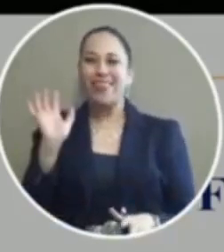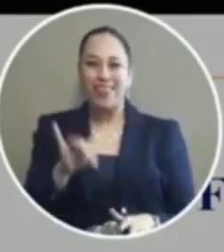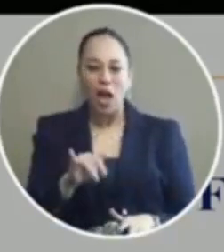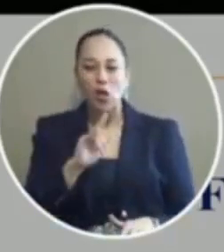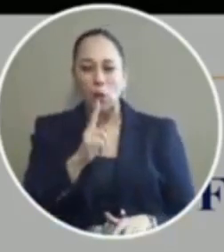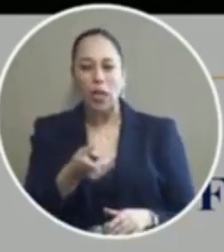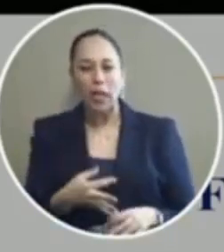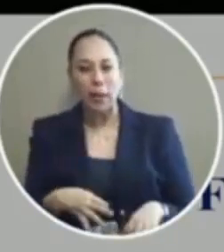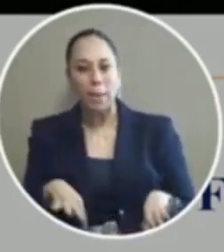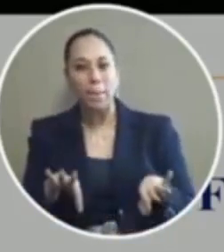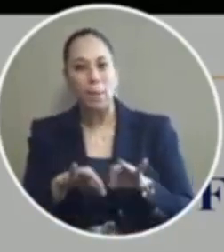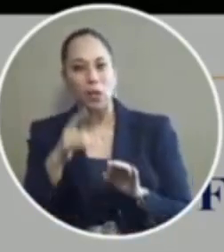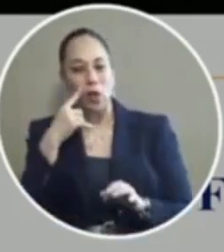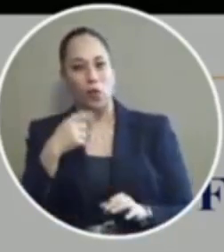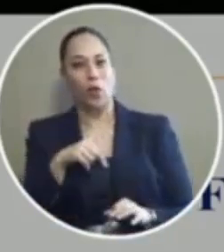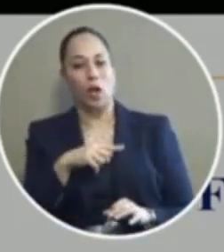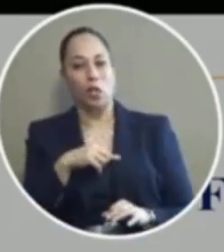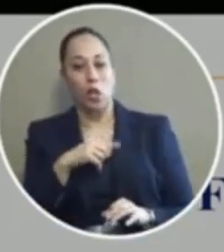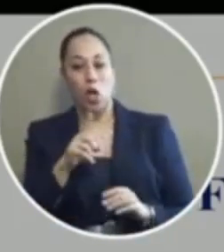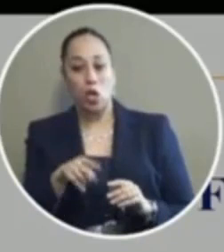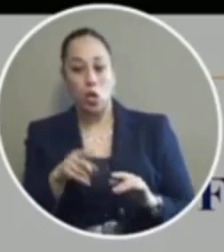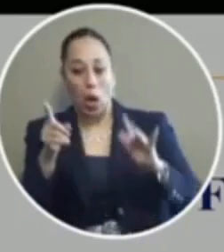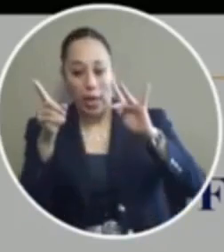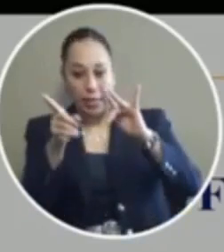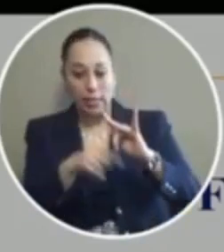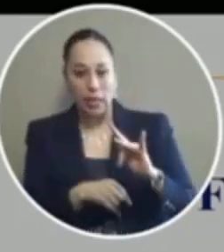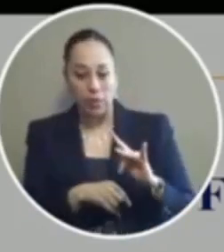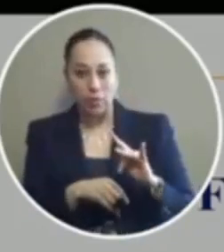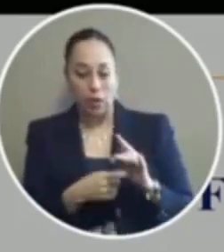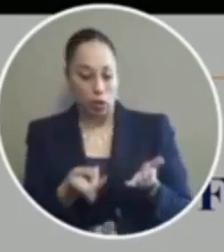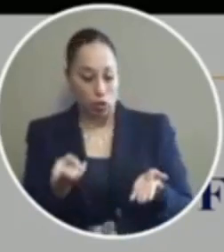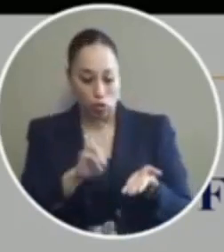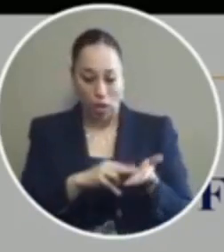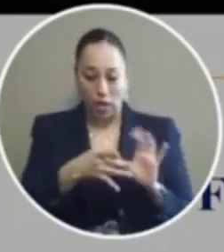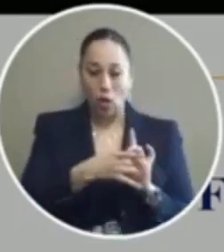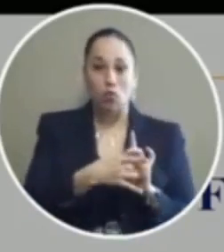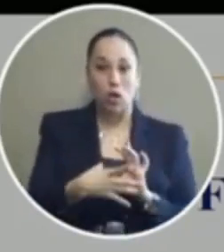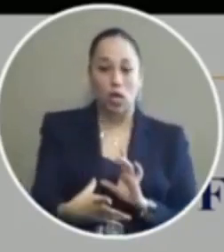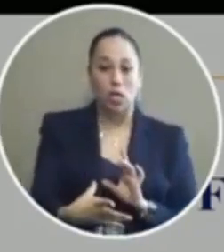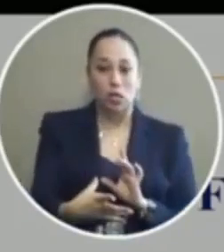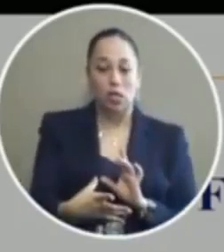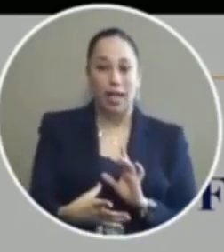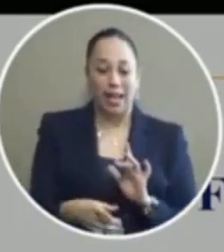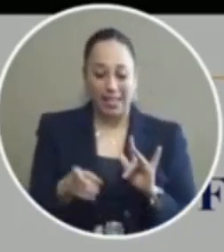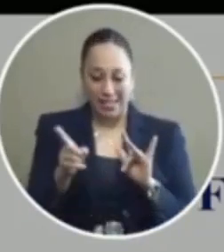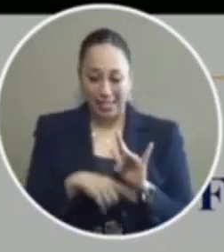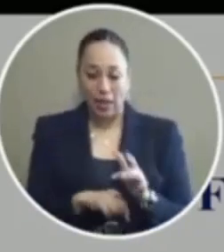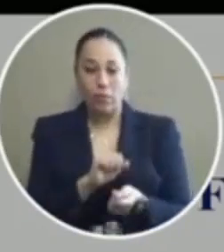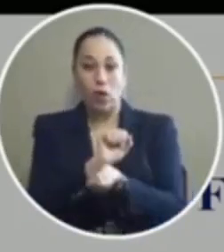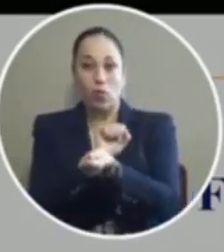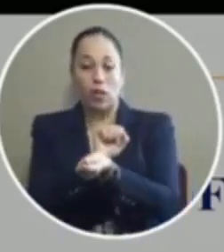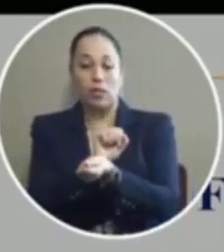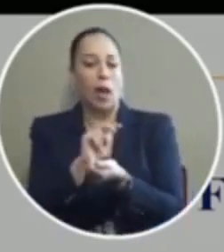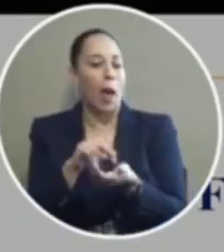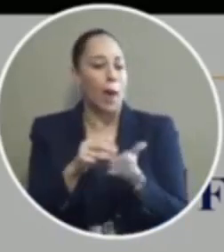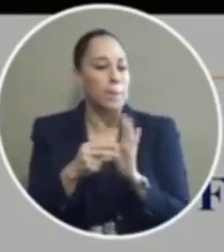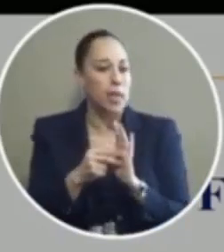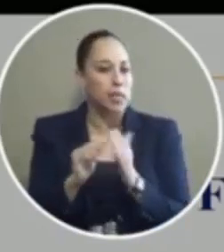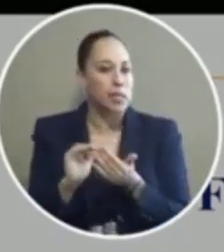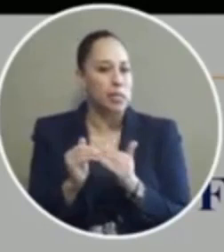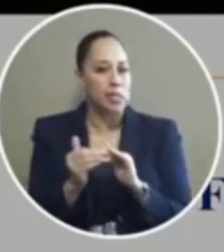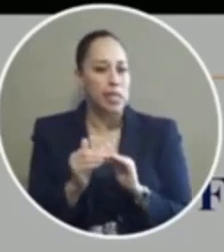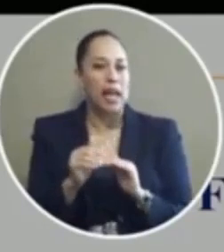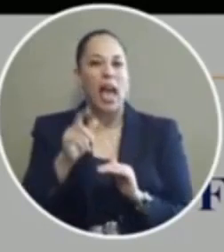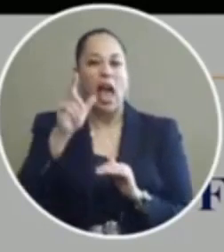important to us so when you skip the site and when your site and release skips the arrest that means that the city